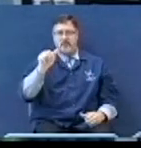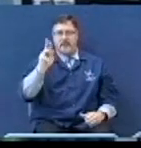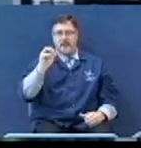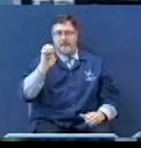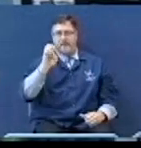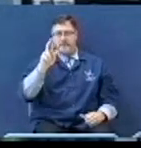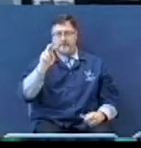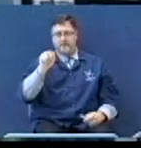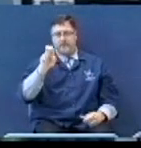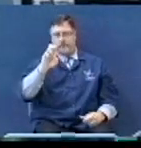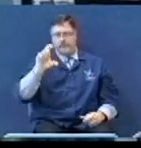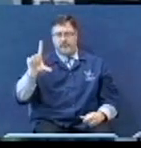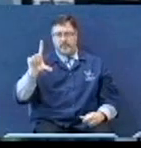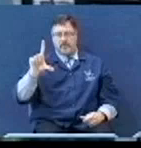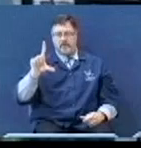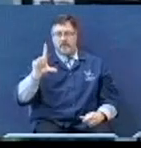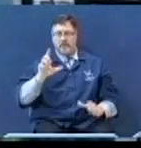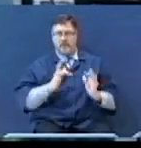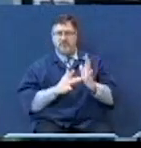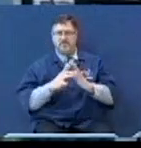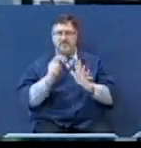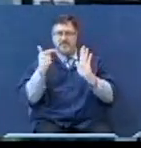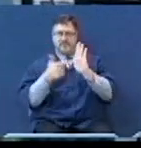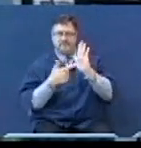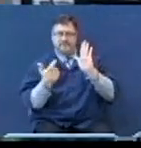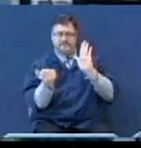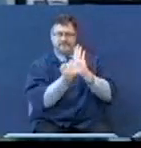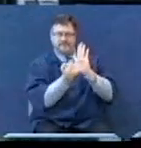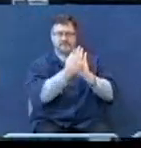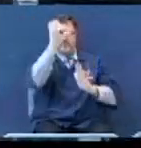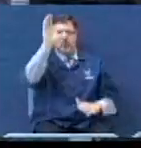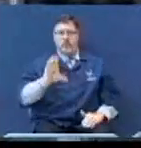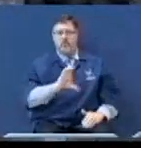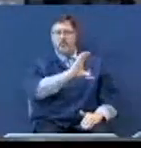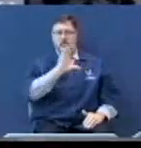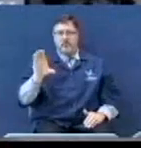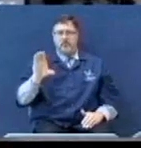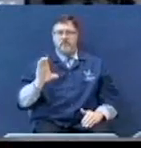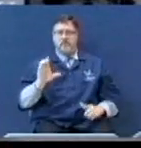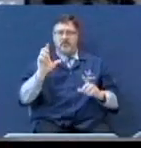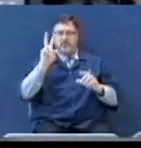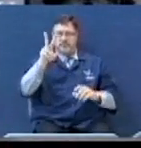When he hung there, he hung between two criminals.